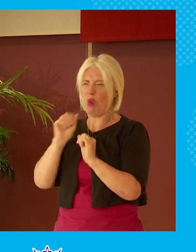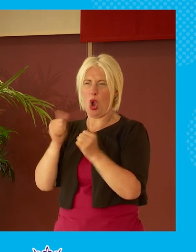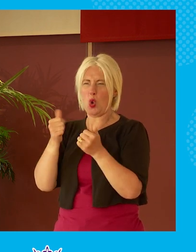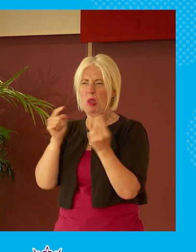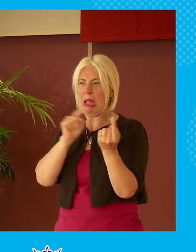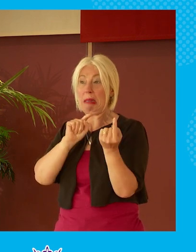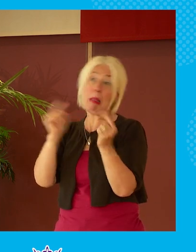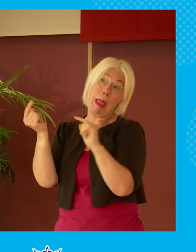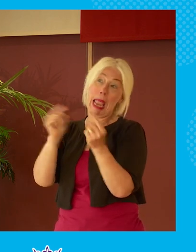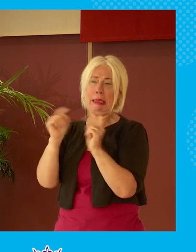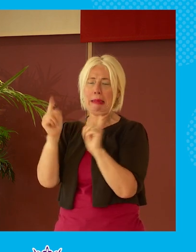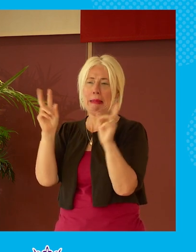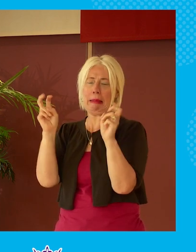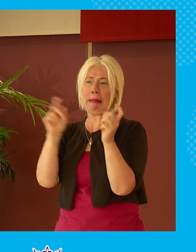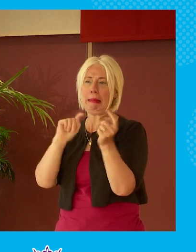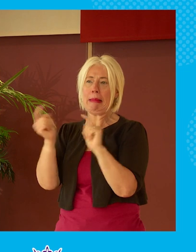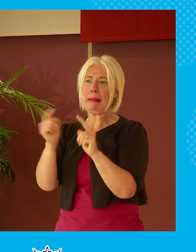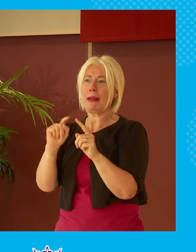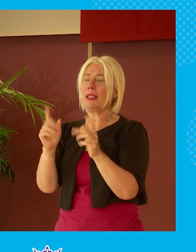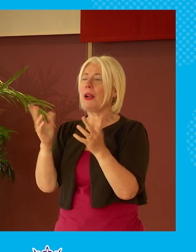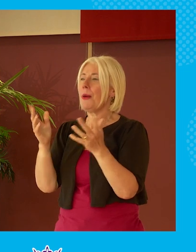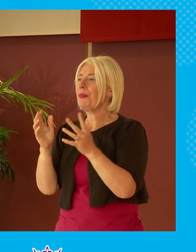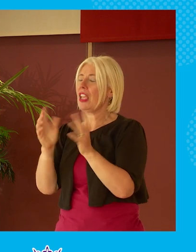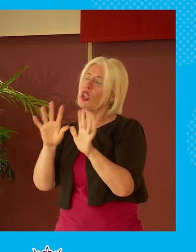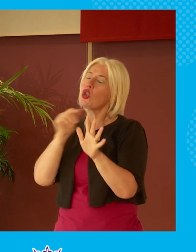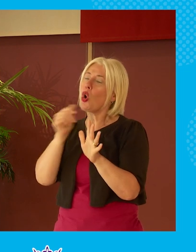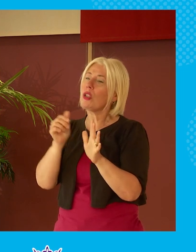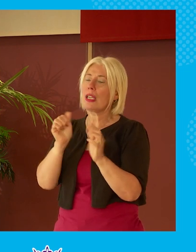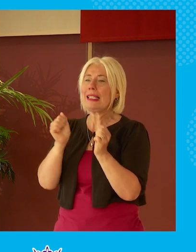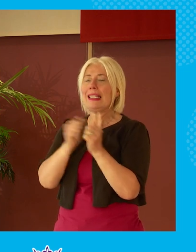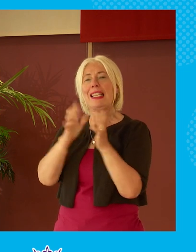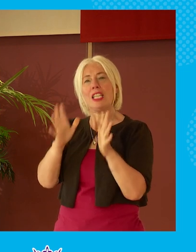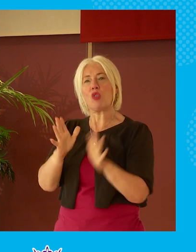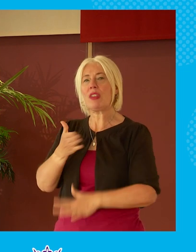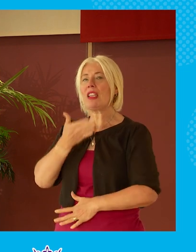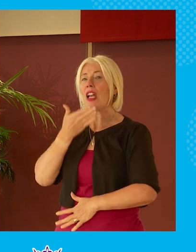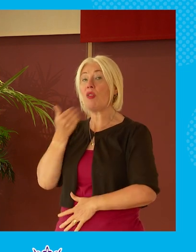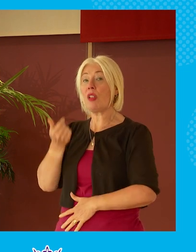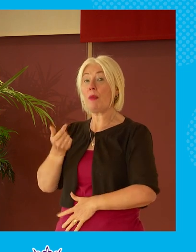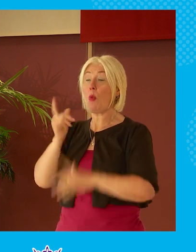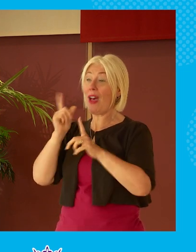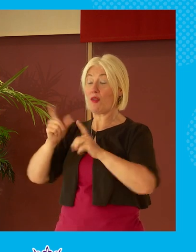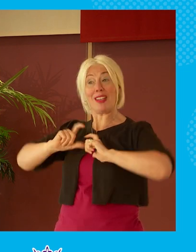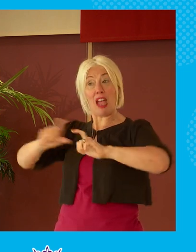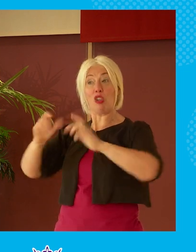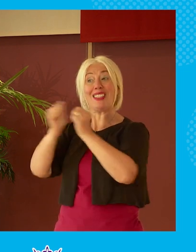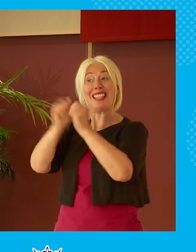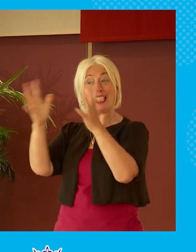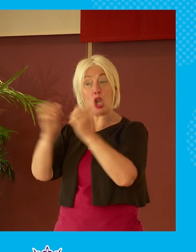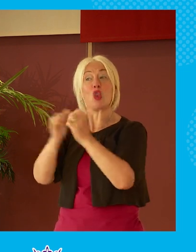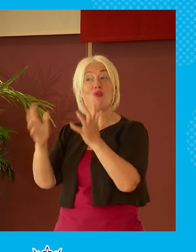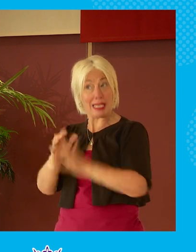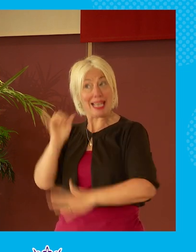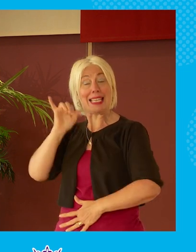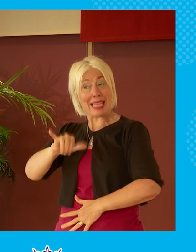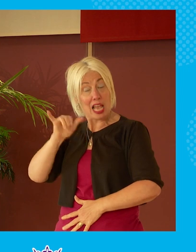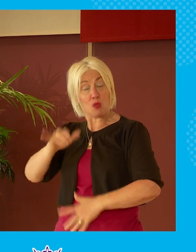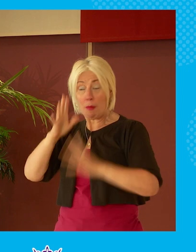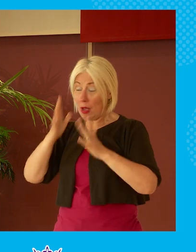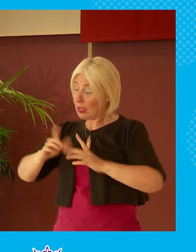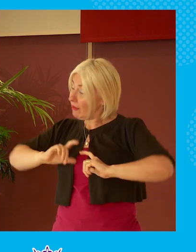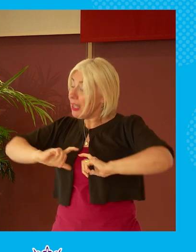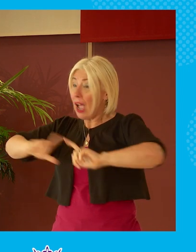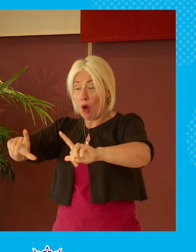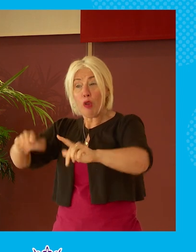uh uh disagreeing agreeably we need to be able to continue disagreeing we need to be able to continue having